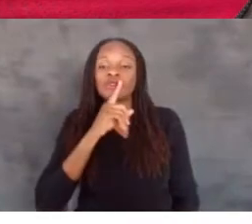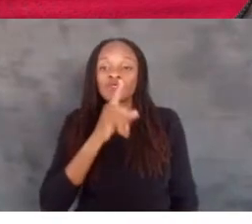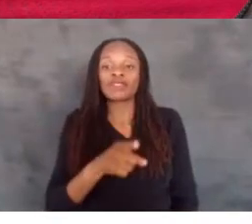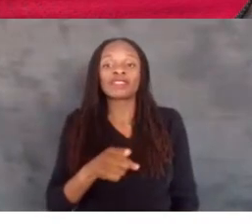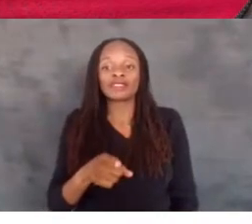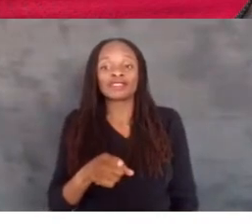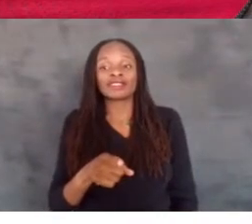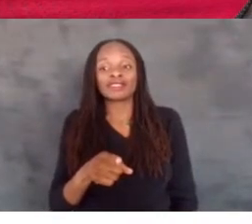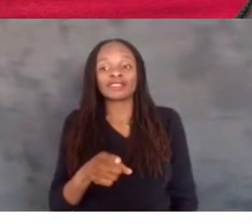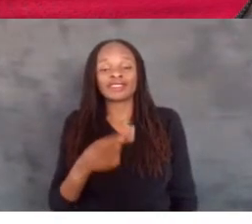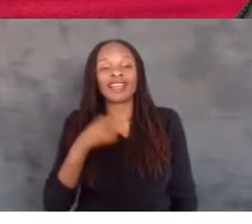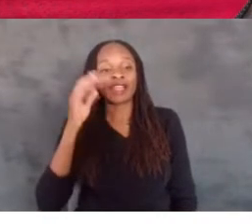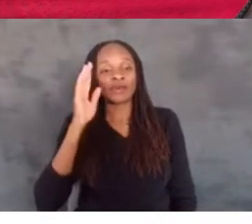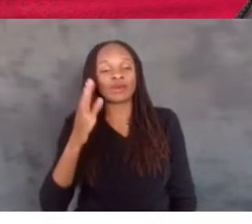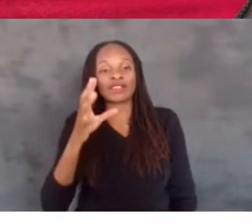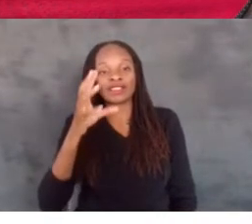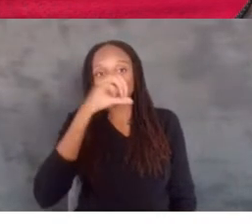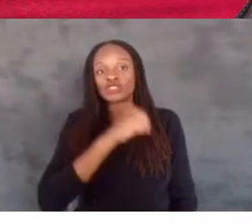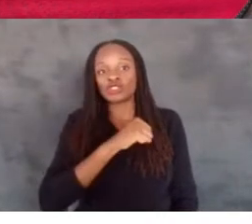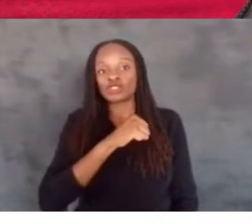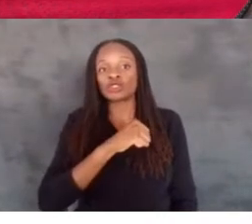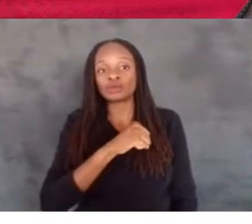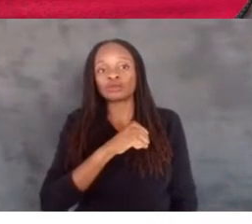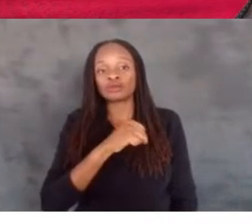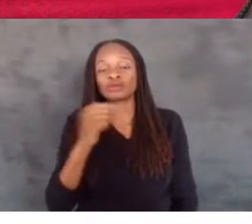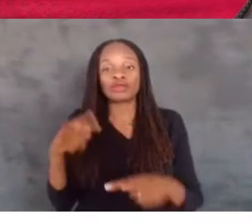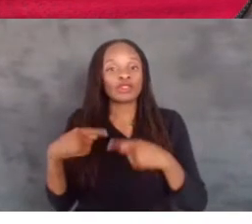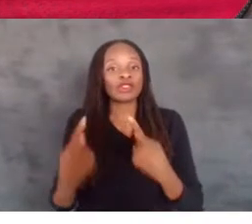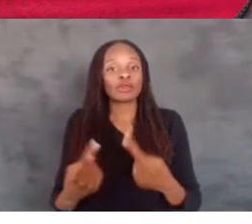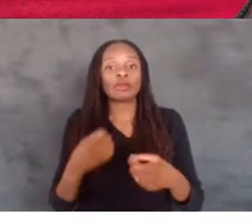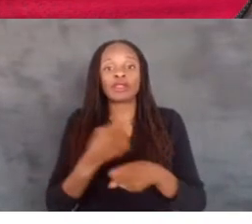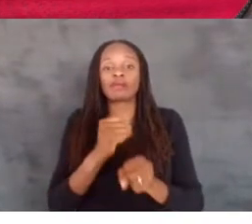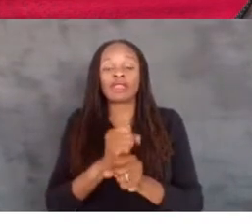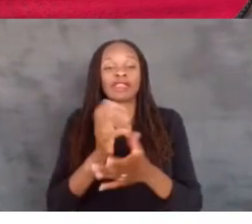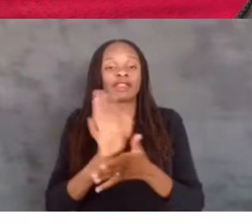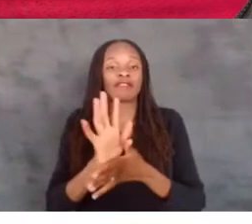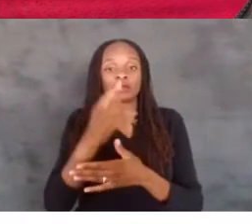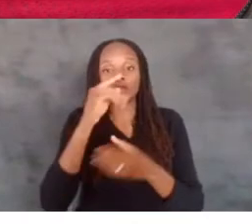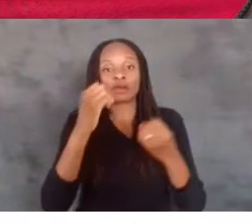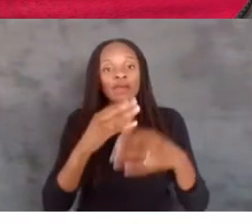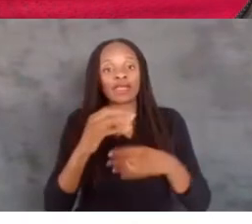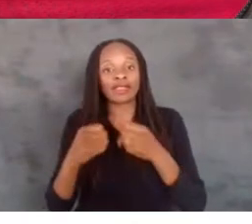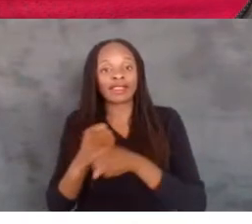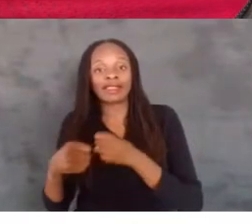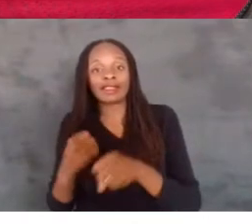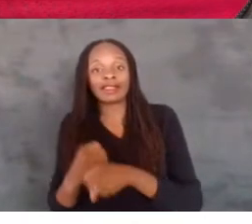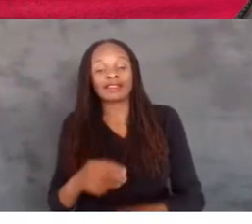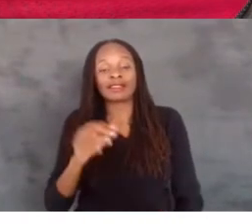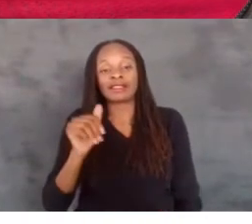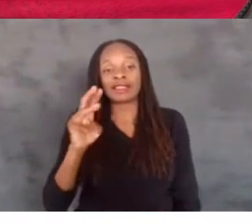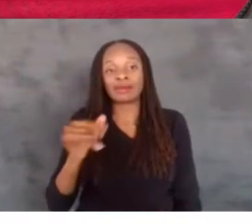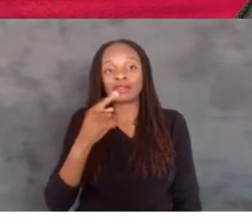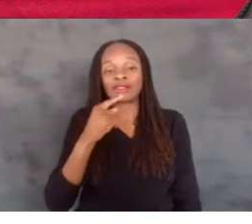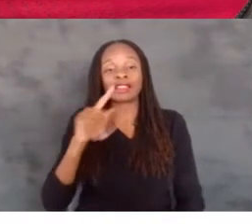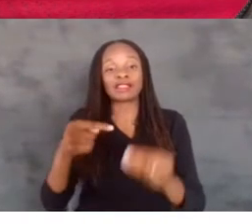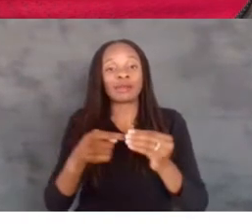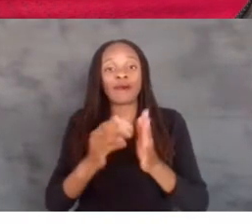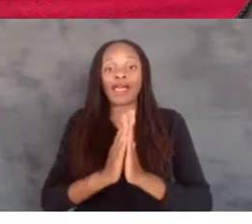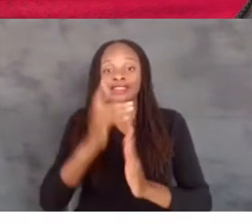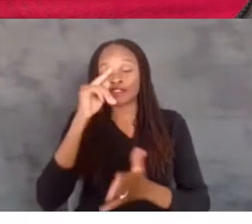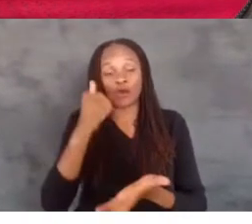I would assume you have been making films for years and years. Well, it's asking for help and, you know,